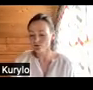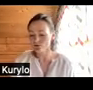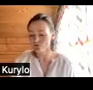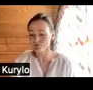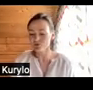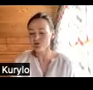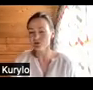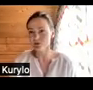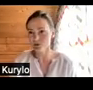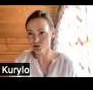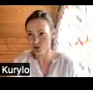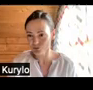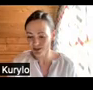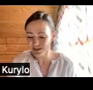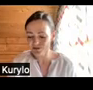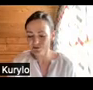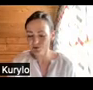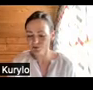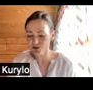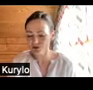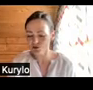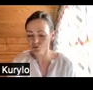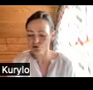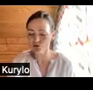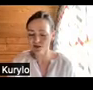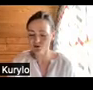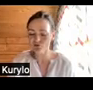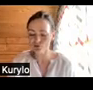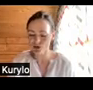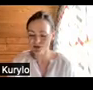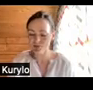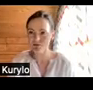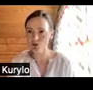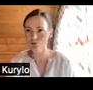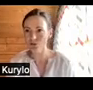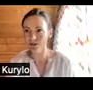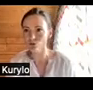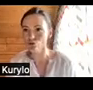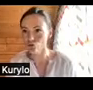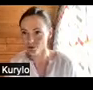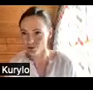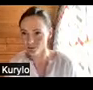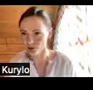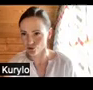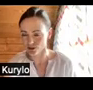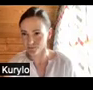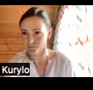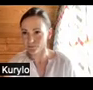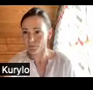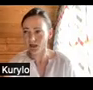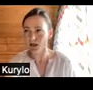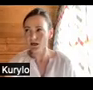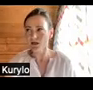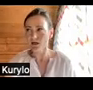not see that child or the family according to the answers of the respondents we could see that early intervention services